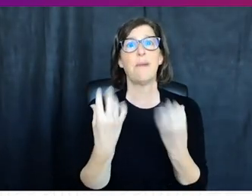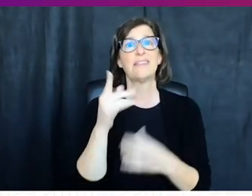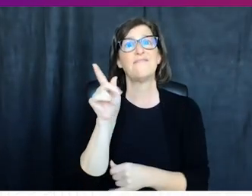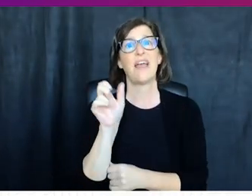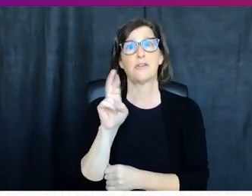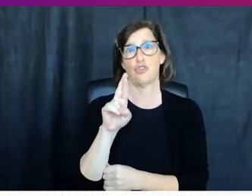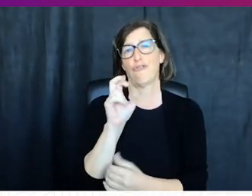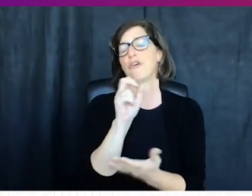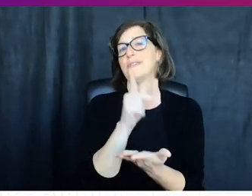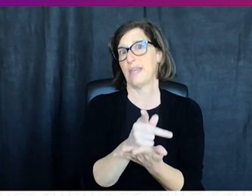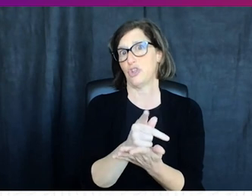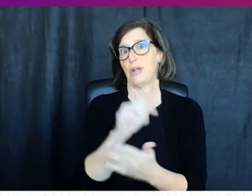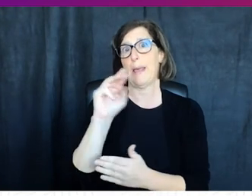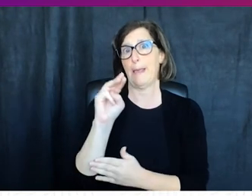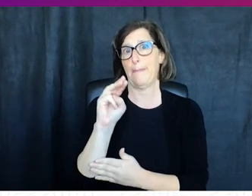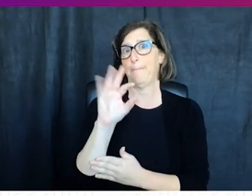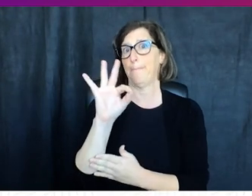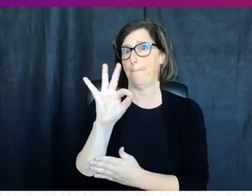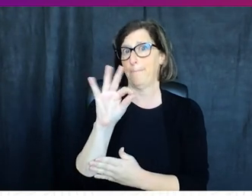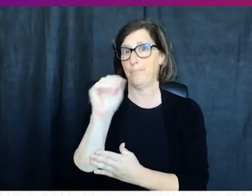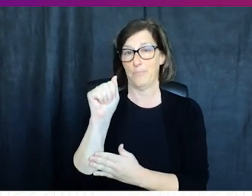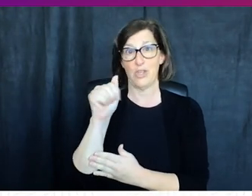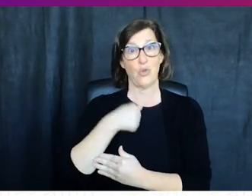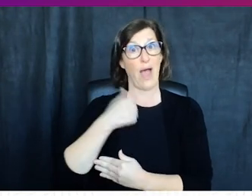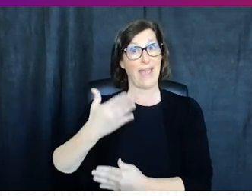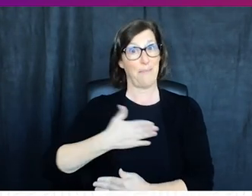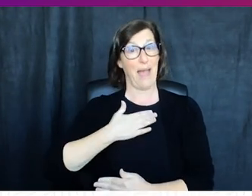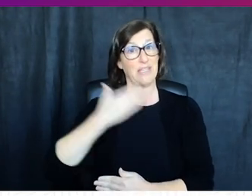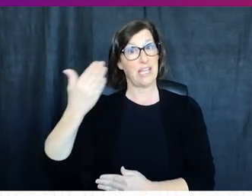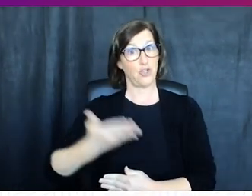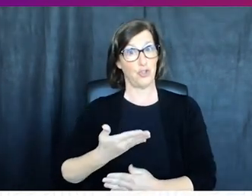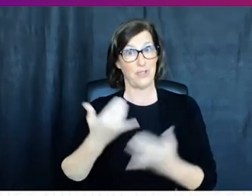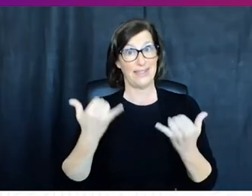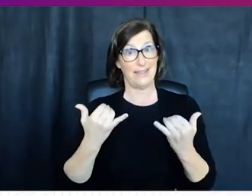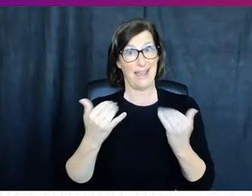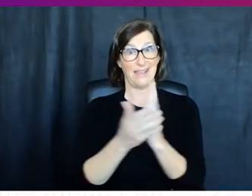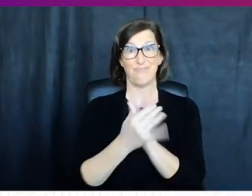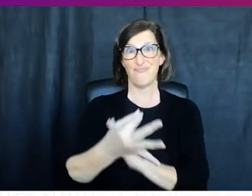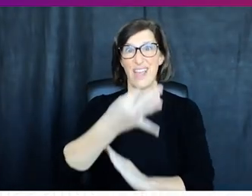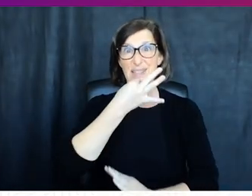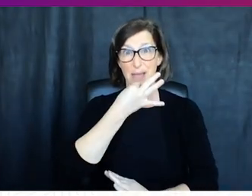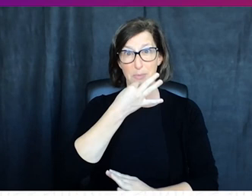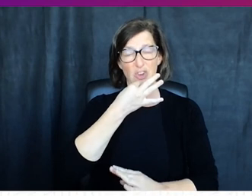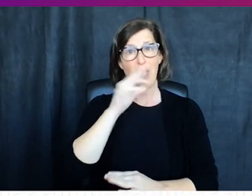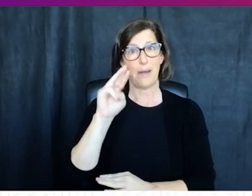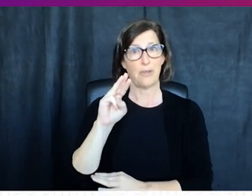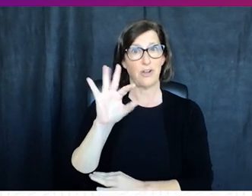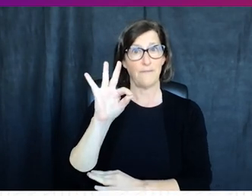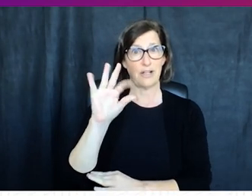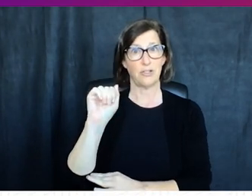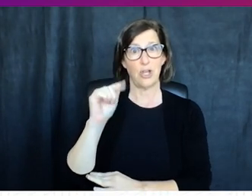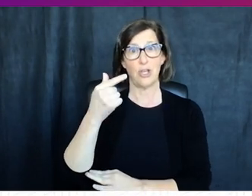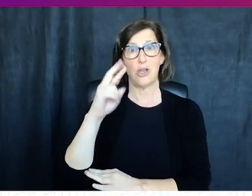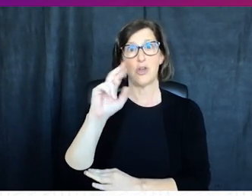of multi-factor authentication and with that it's my pleasure to introduce today's speaker and subject matter expert on multi-factor